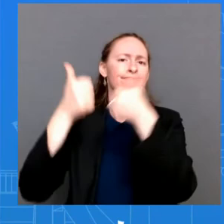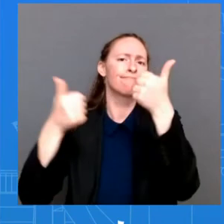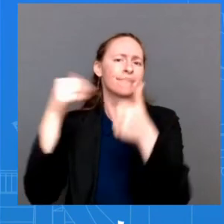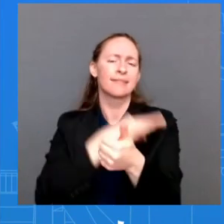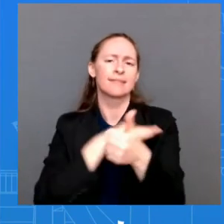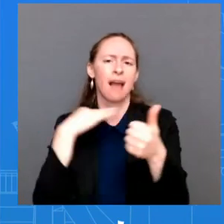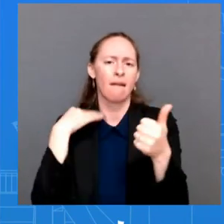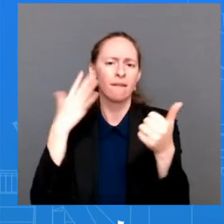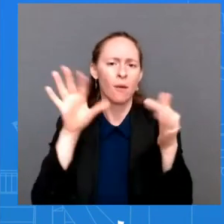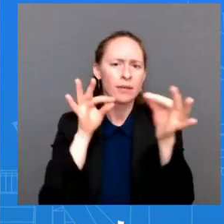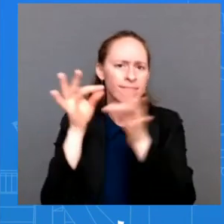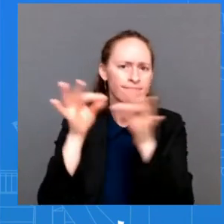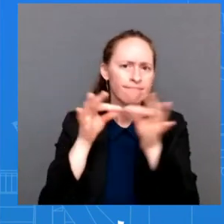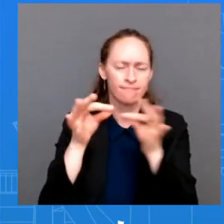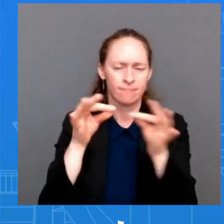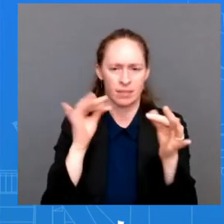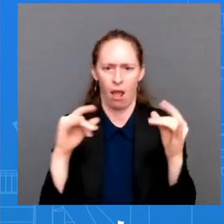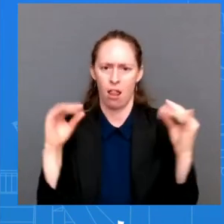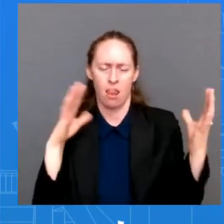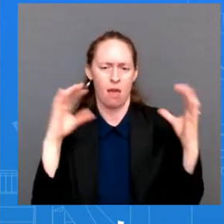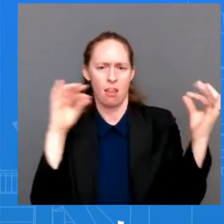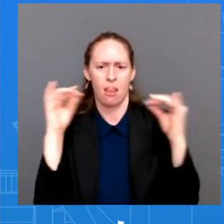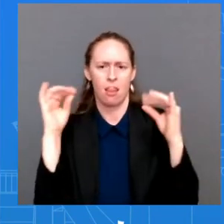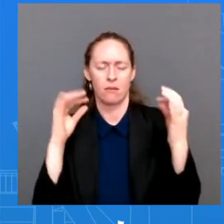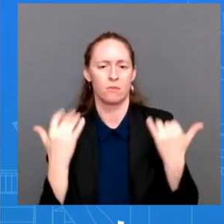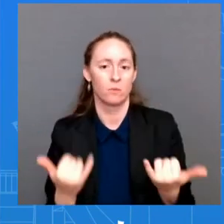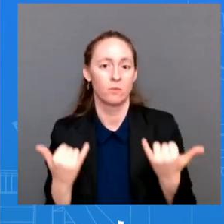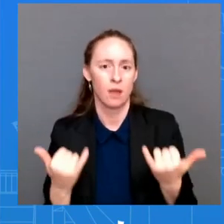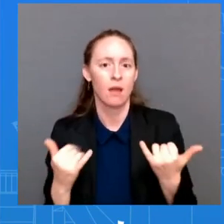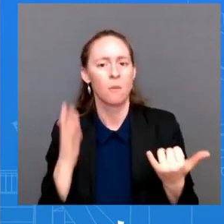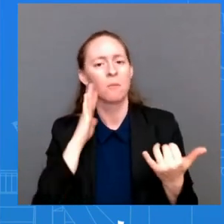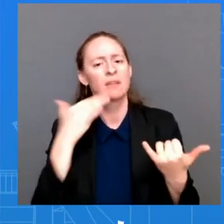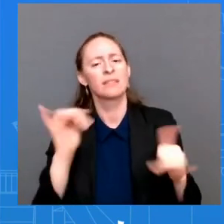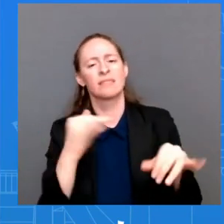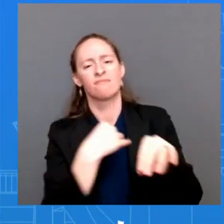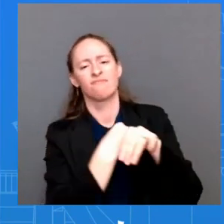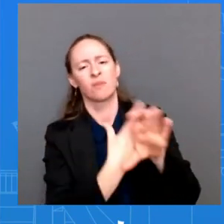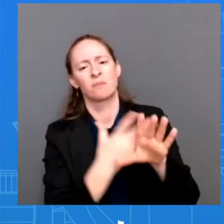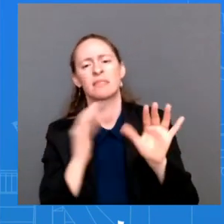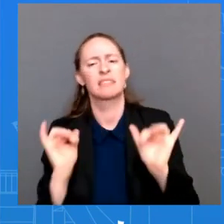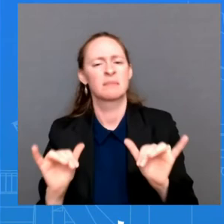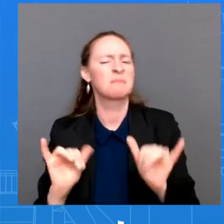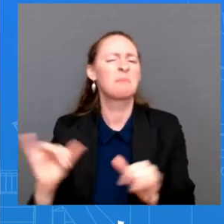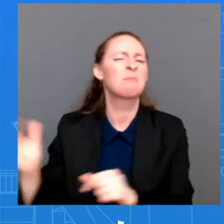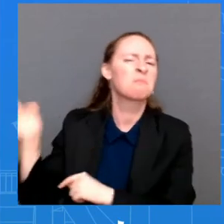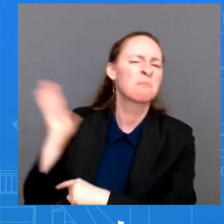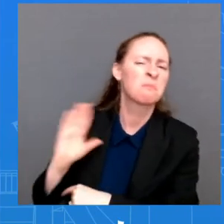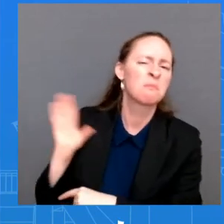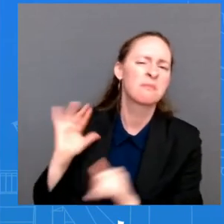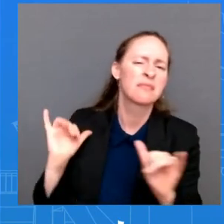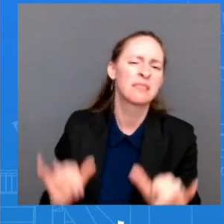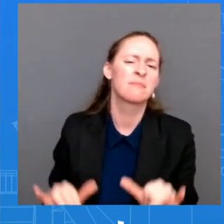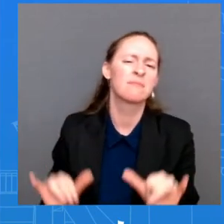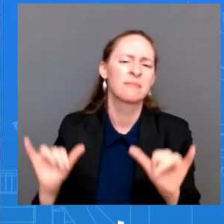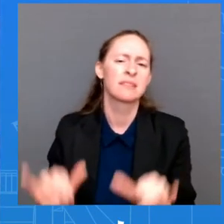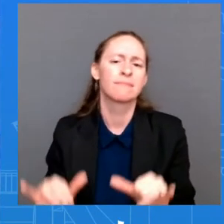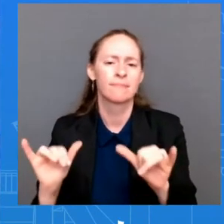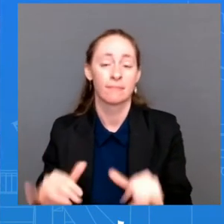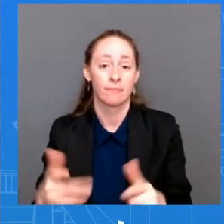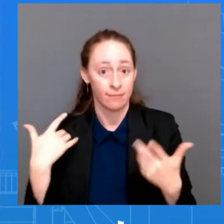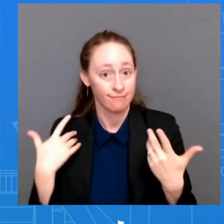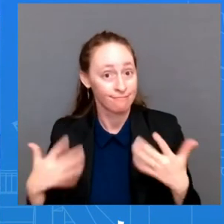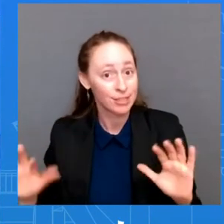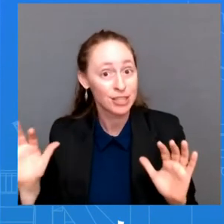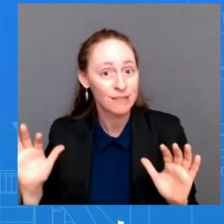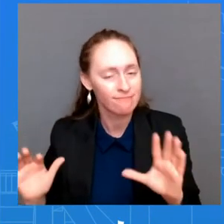as we have done in the past uh and uh and so i mean if the work doesn't stop he'll just continue to do that on what he's done today